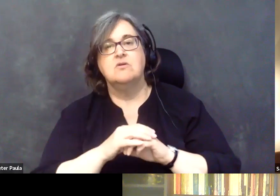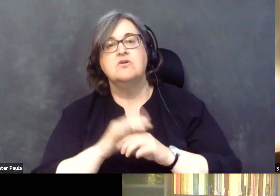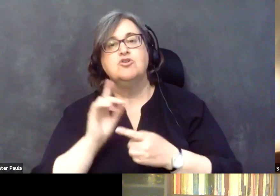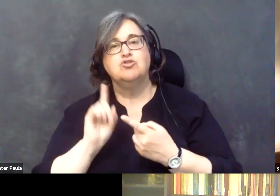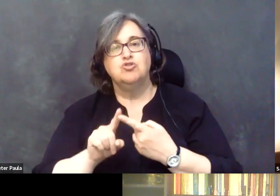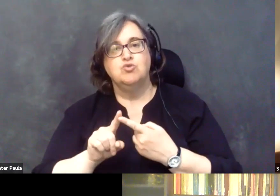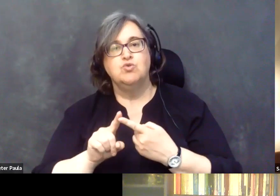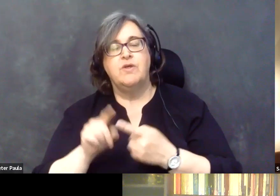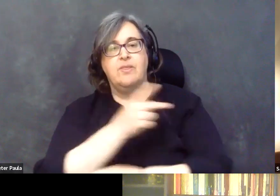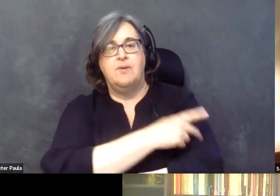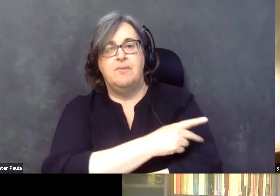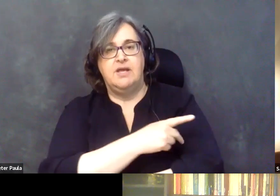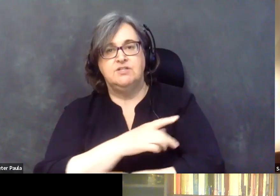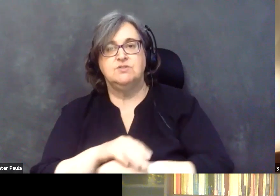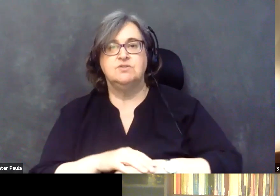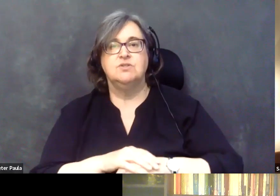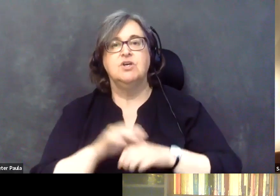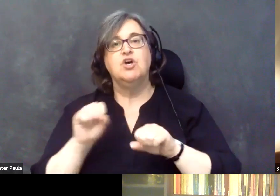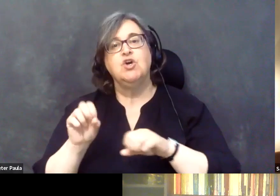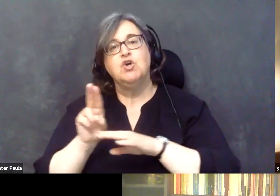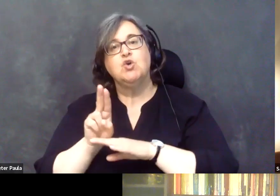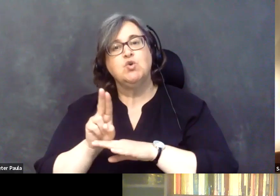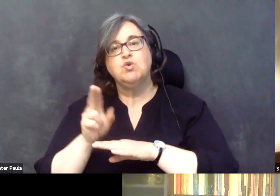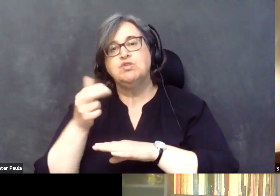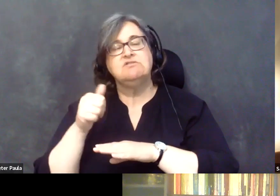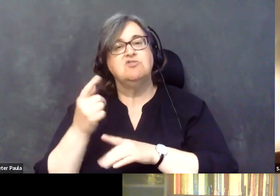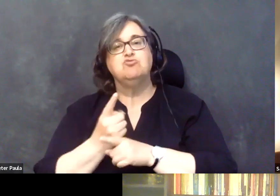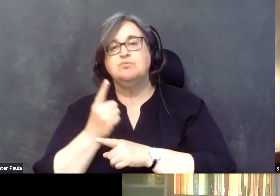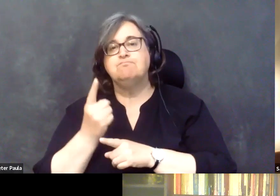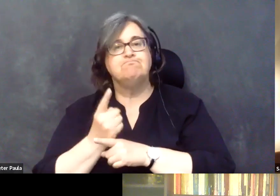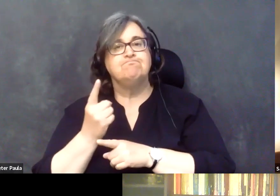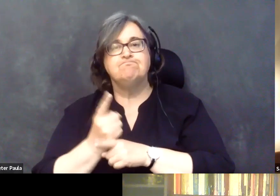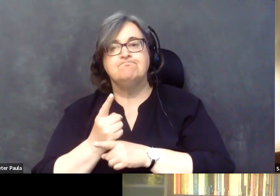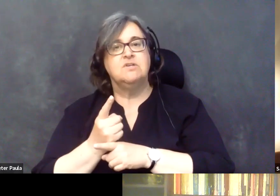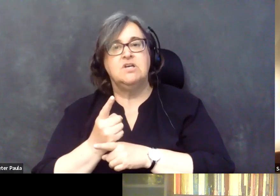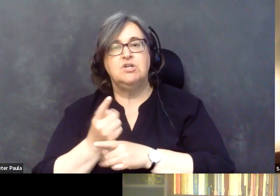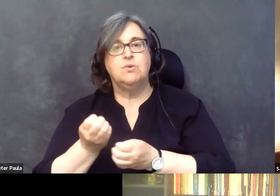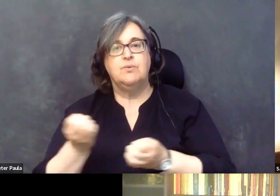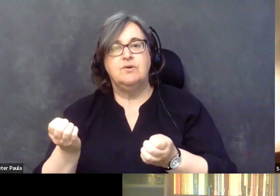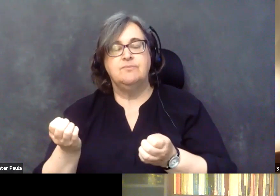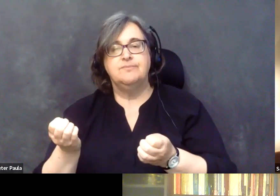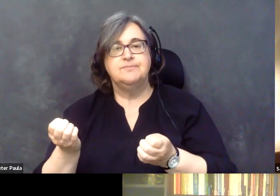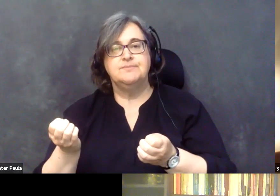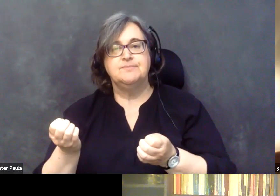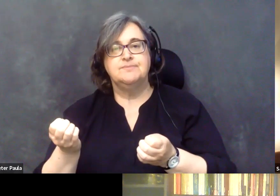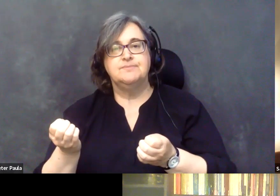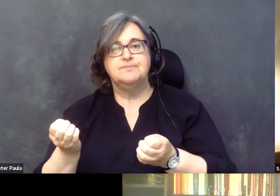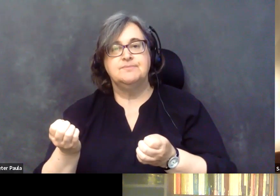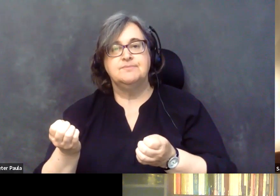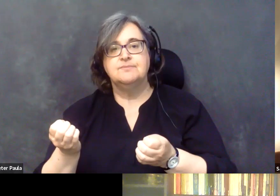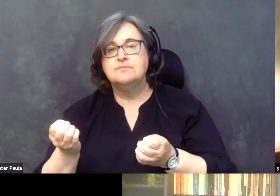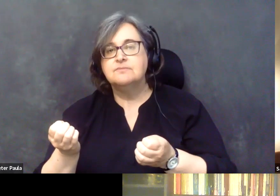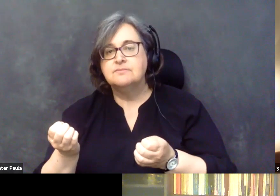the patient and they, they could be using any regular, uh, device, like a wingscape